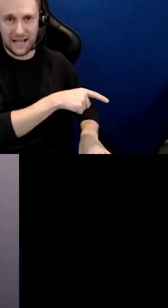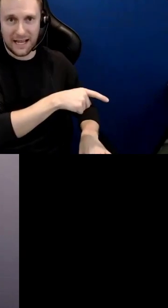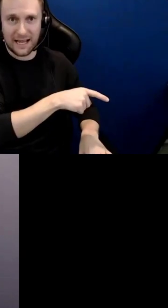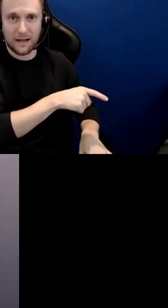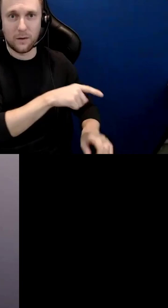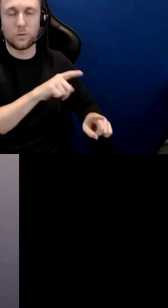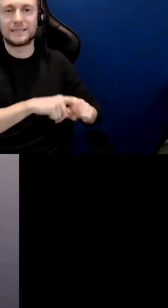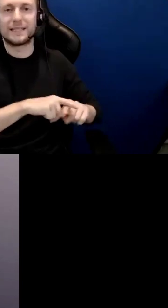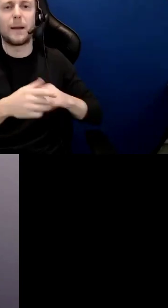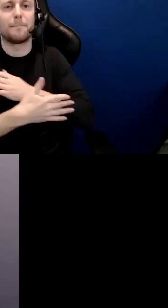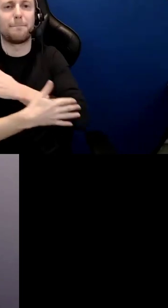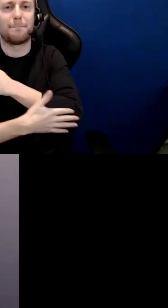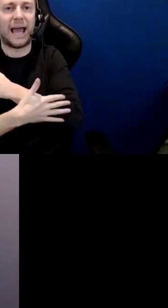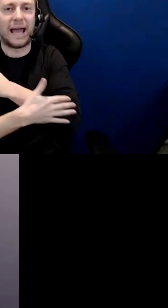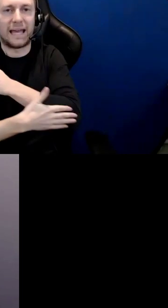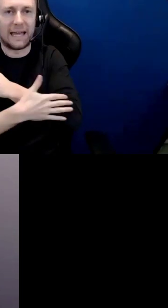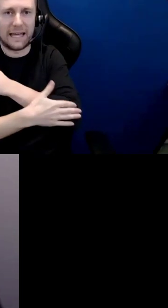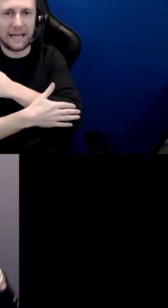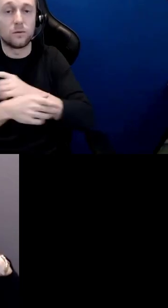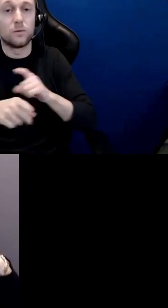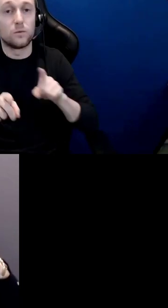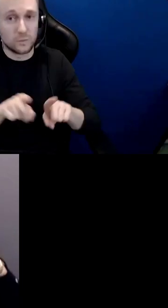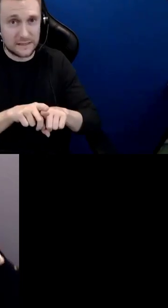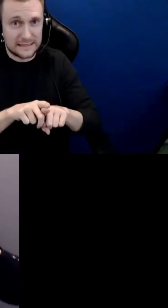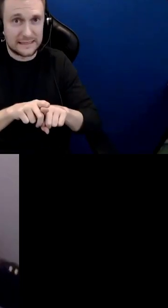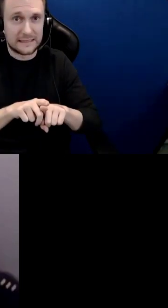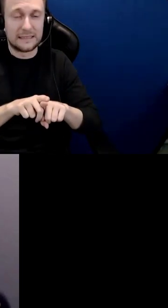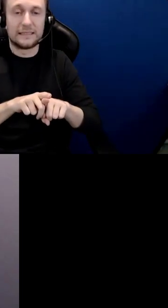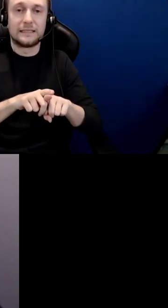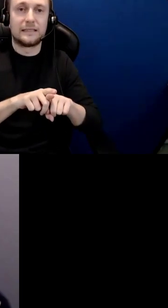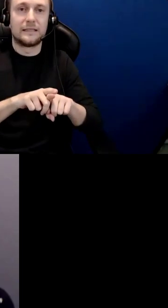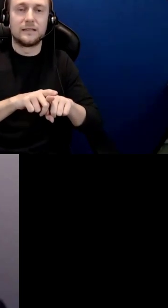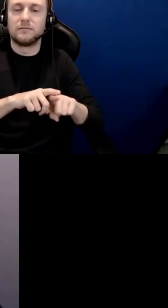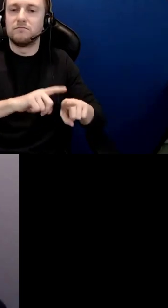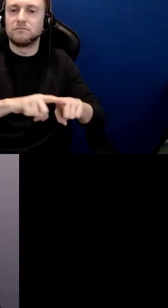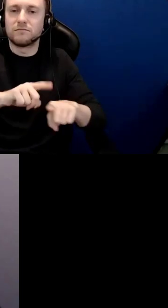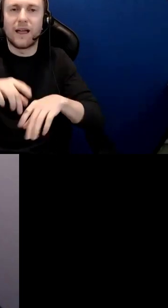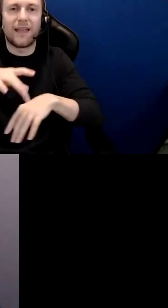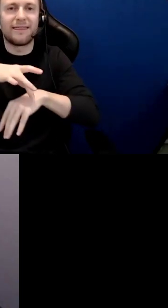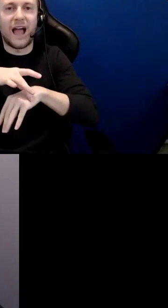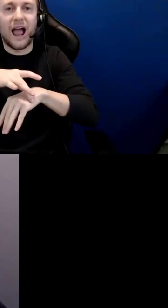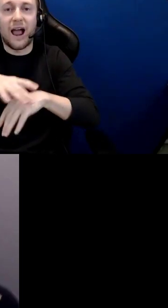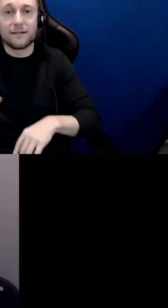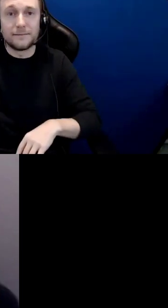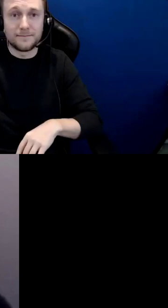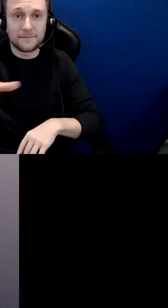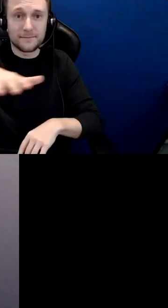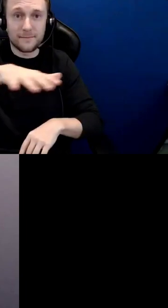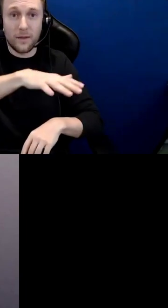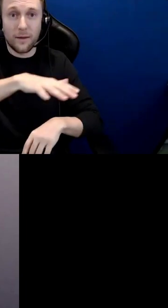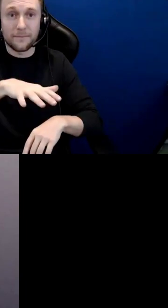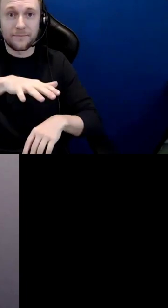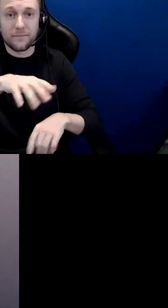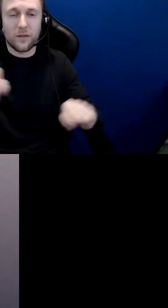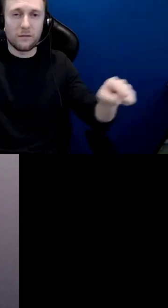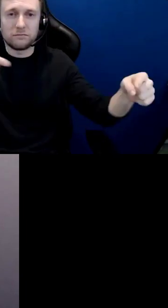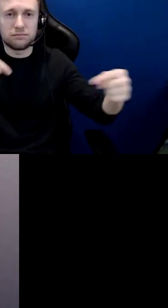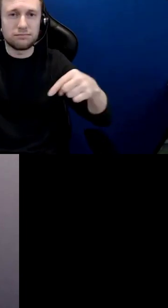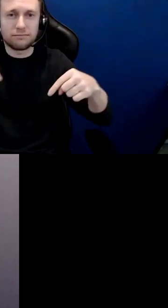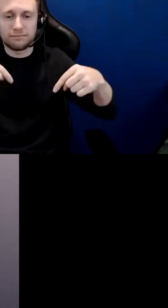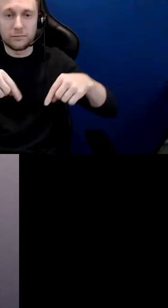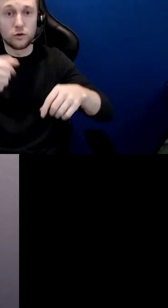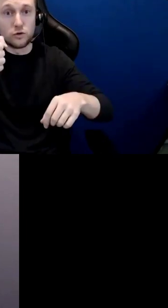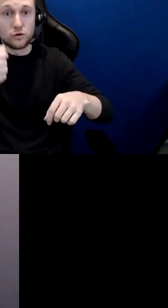that where all those waters flow along the flatter land flow south and ultimately into the gulf of mexico